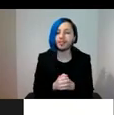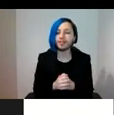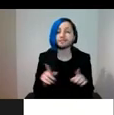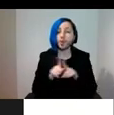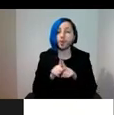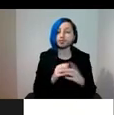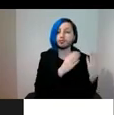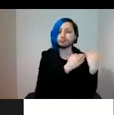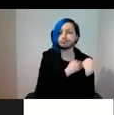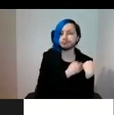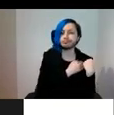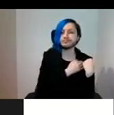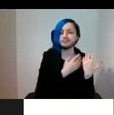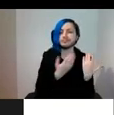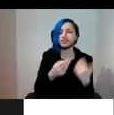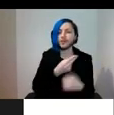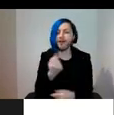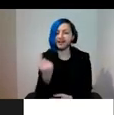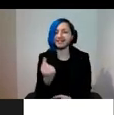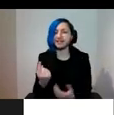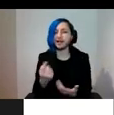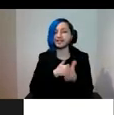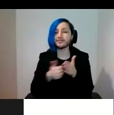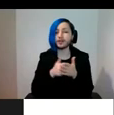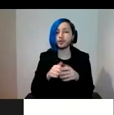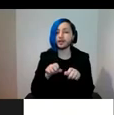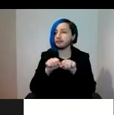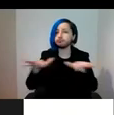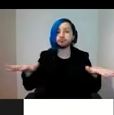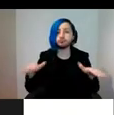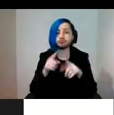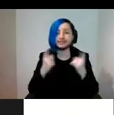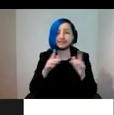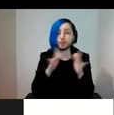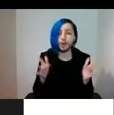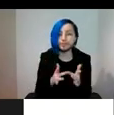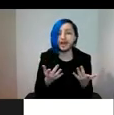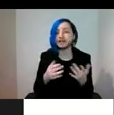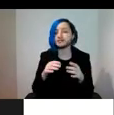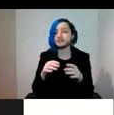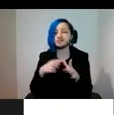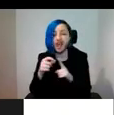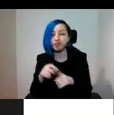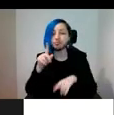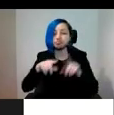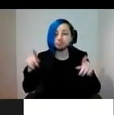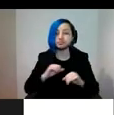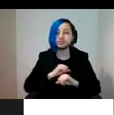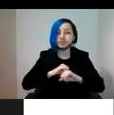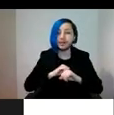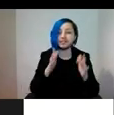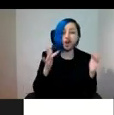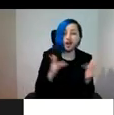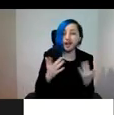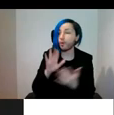of the art itself, that is frequently distributed over several web pages, platforms or spaces, both online and beyond digital